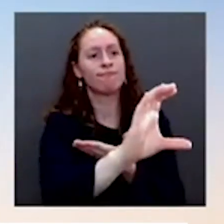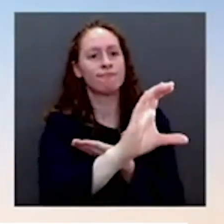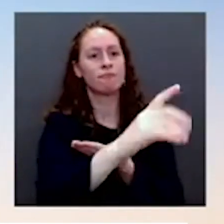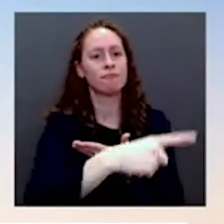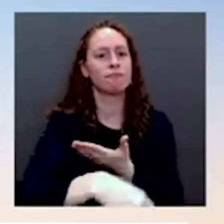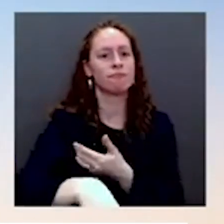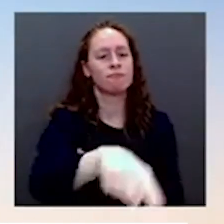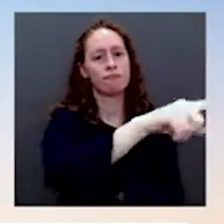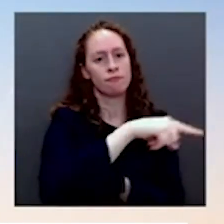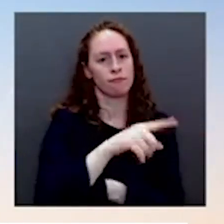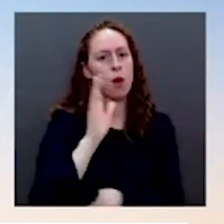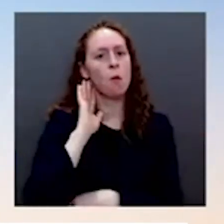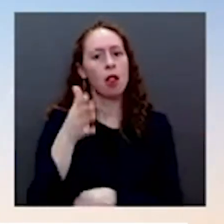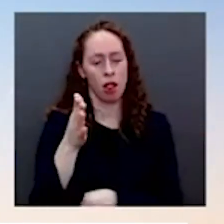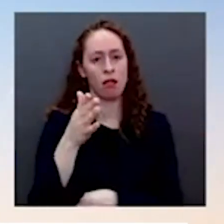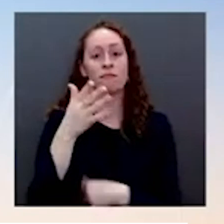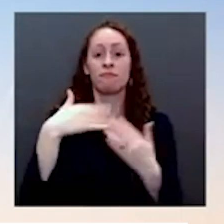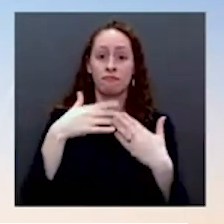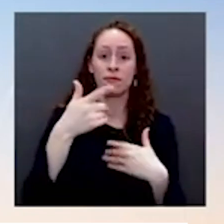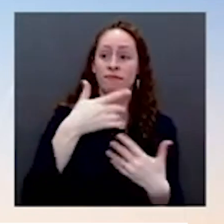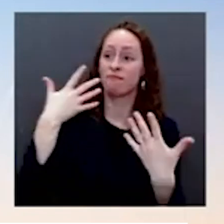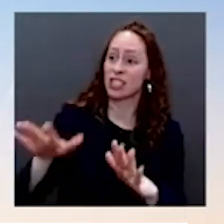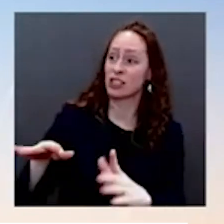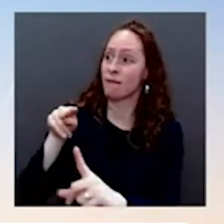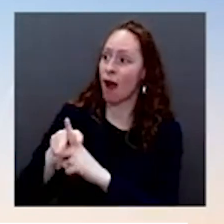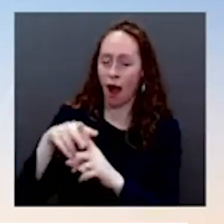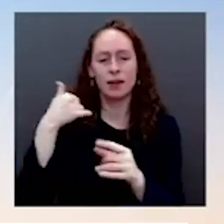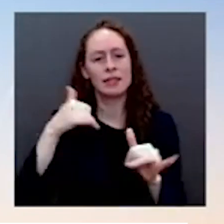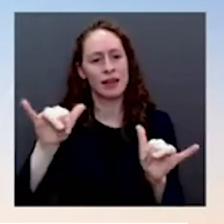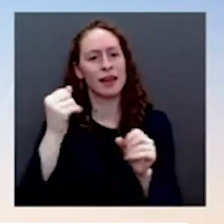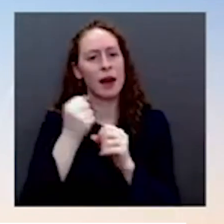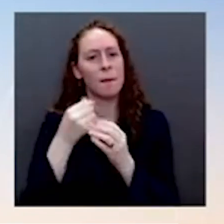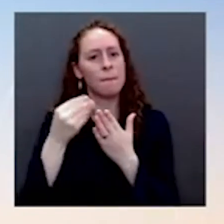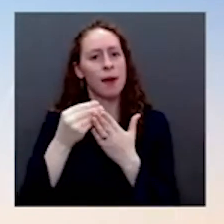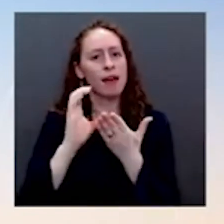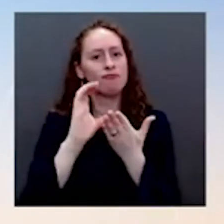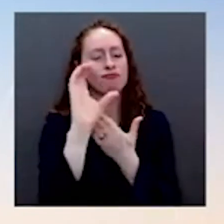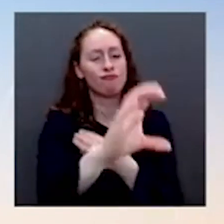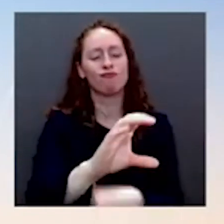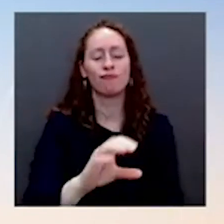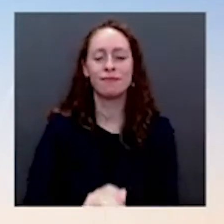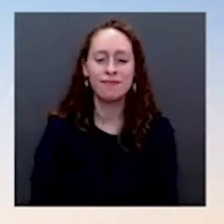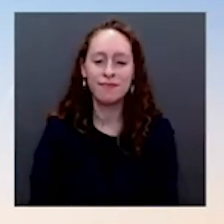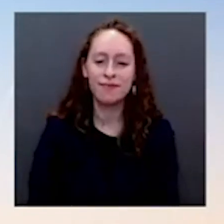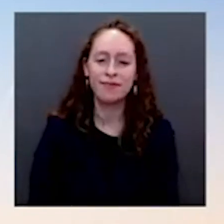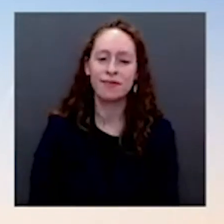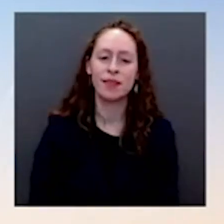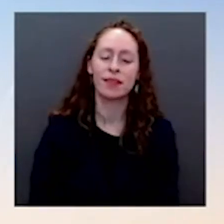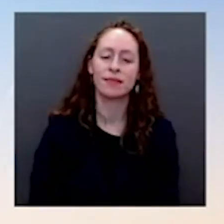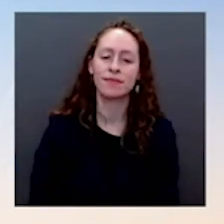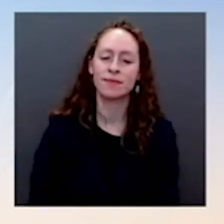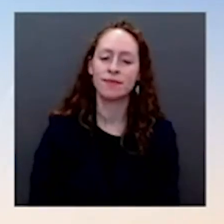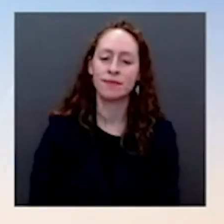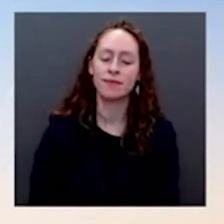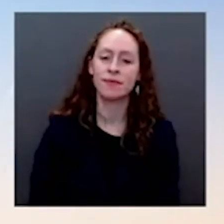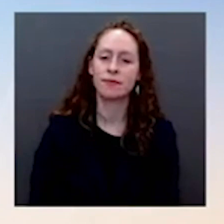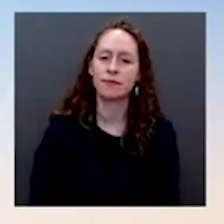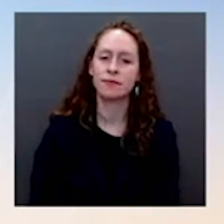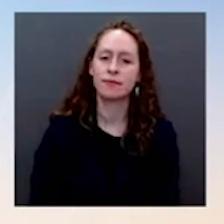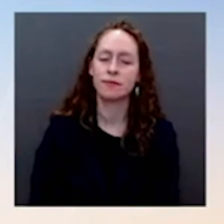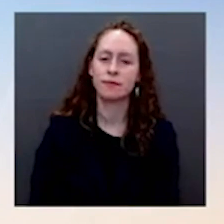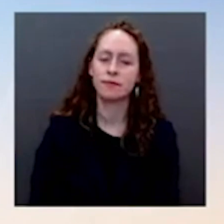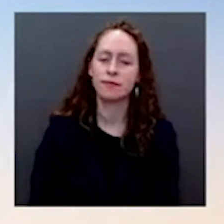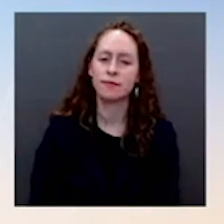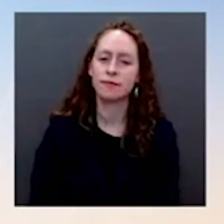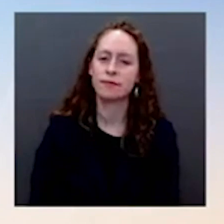to clarify. He said to the vaccinated and boosted, quote, you can still get COVID, but it's very